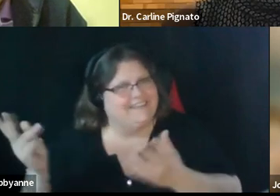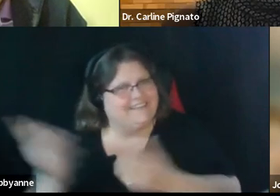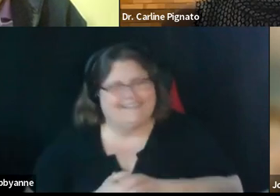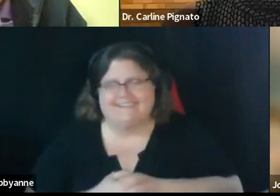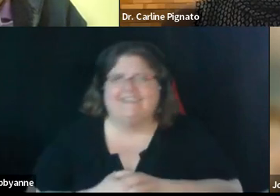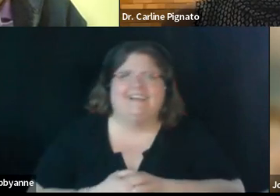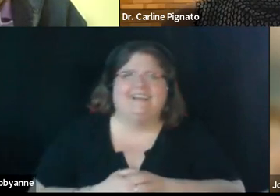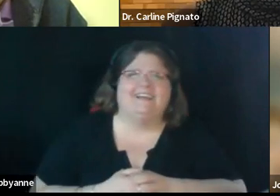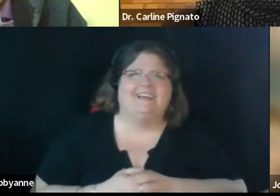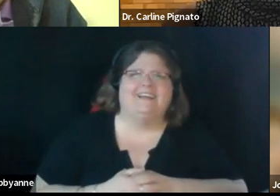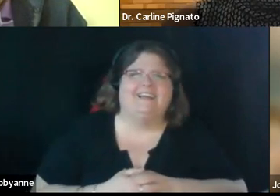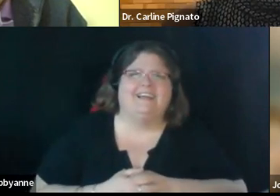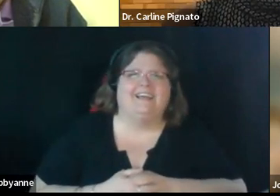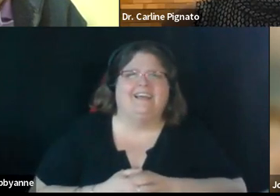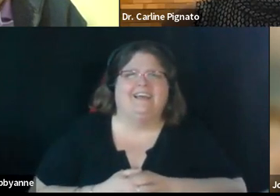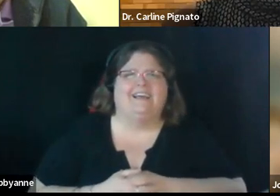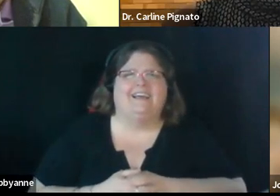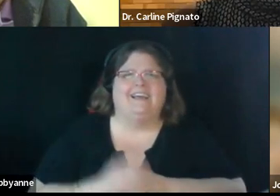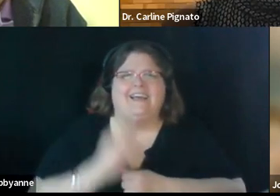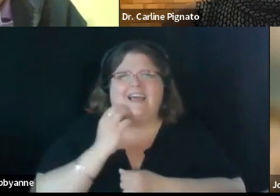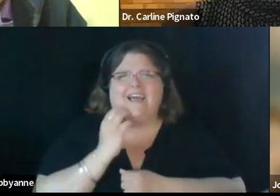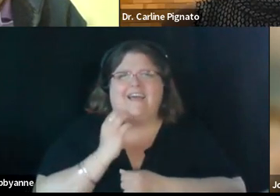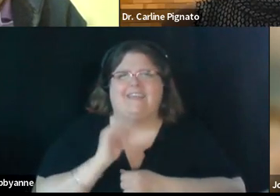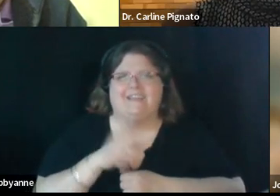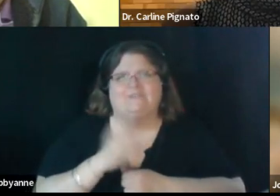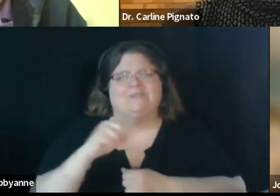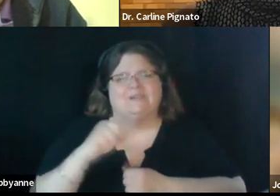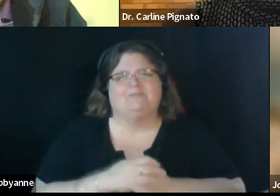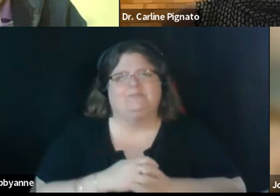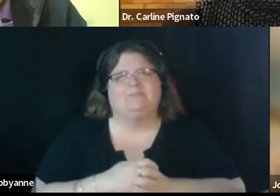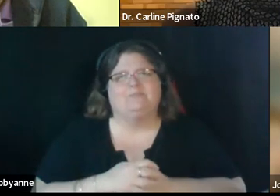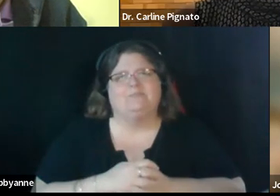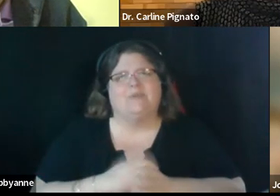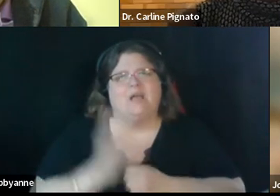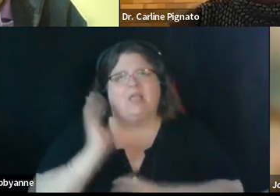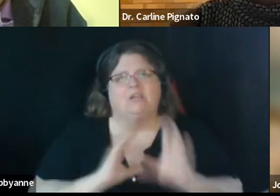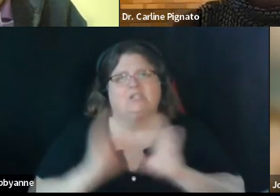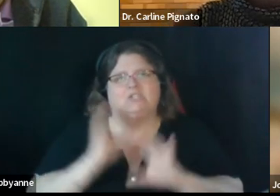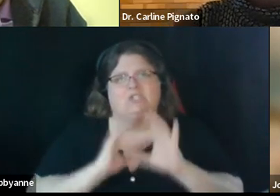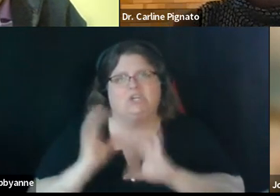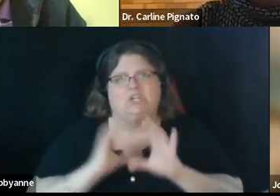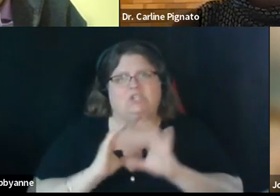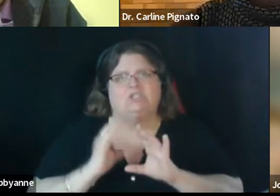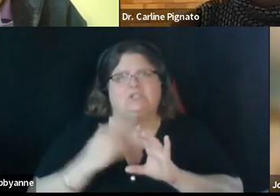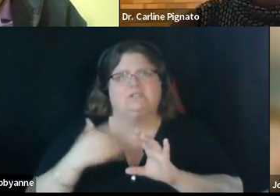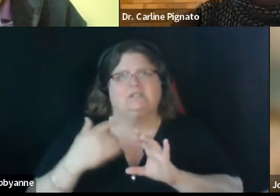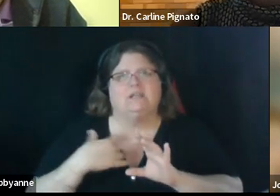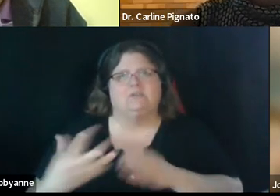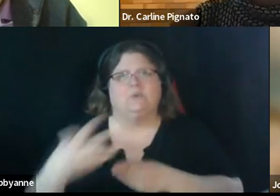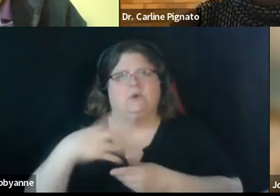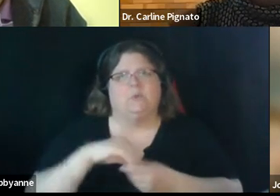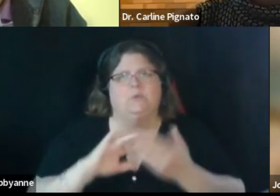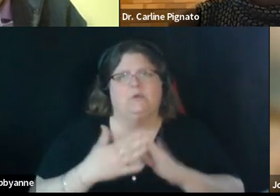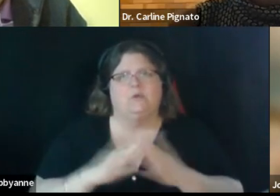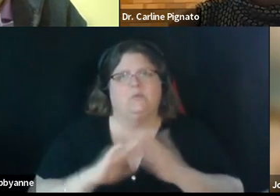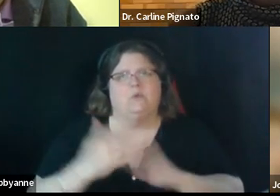what i was saying is that that is you that is you um the search firm typically engages in the community engagement